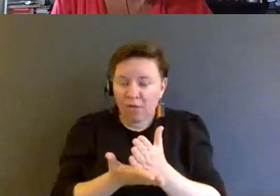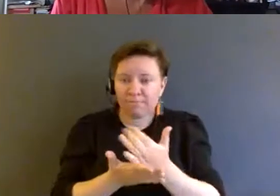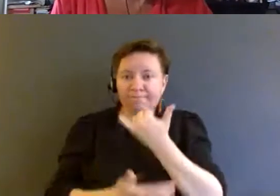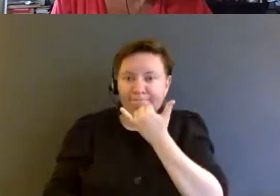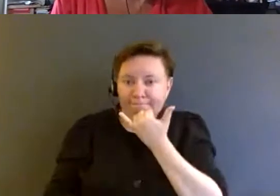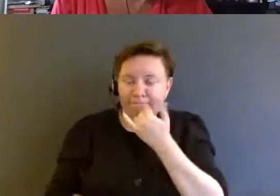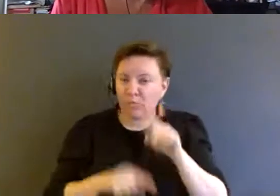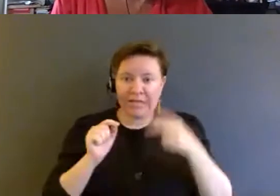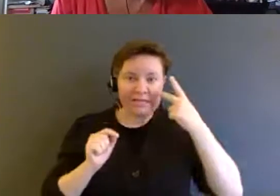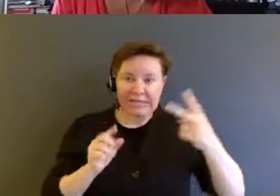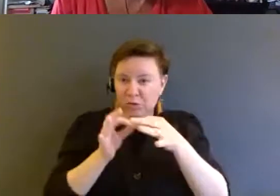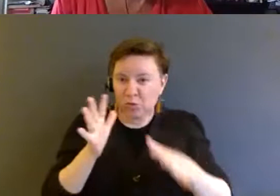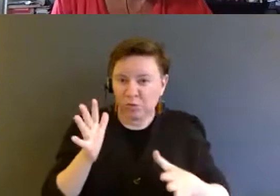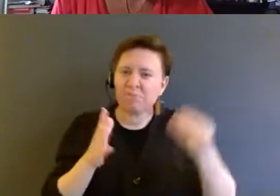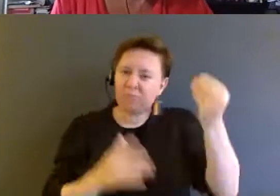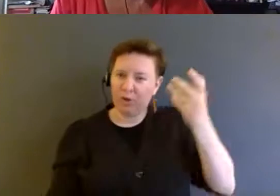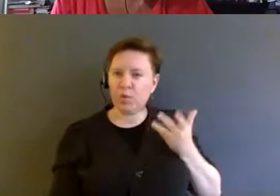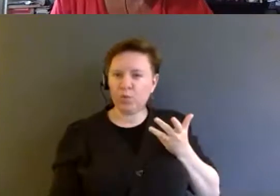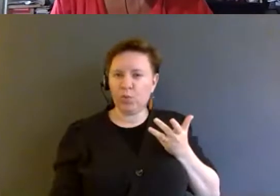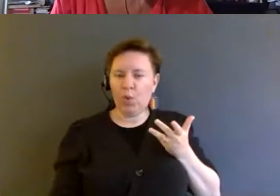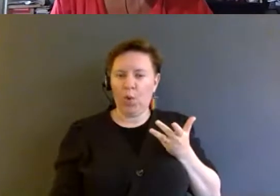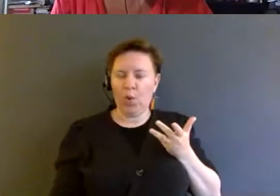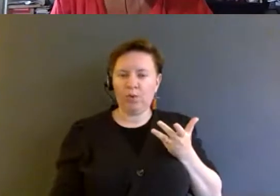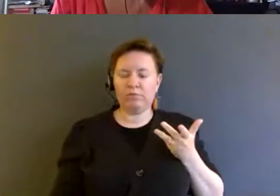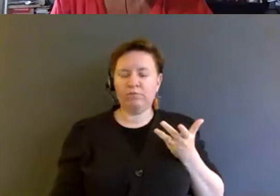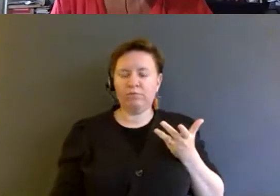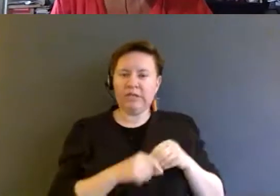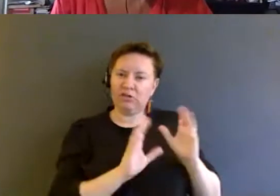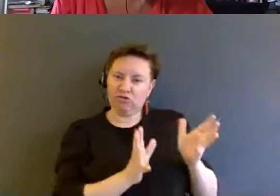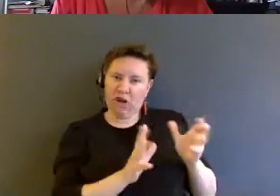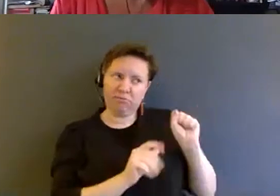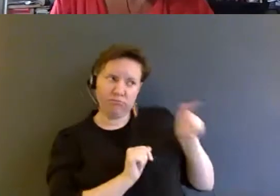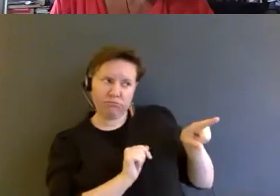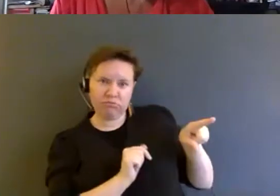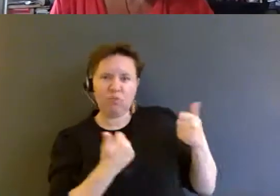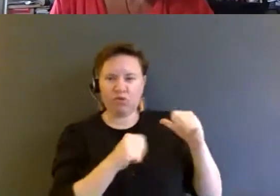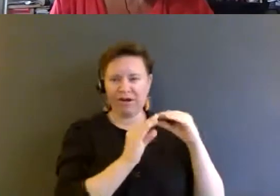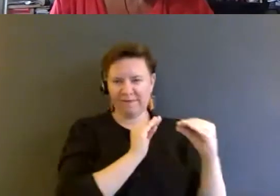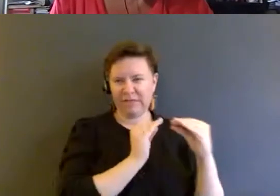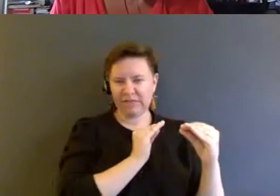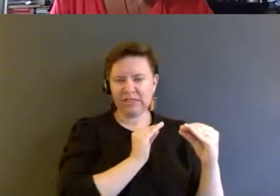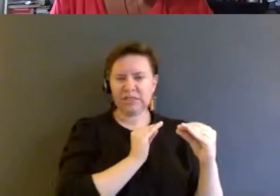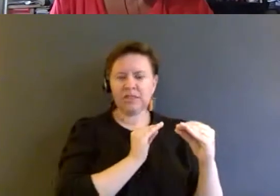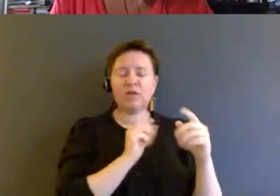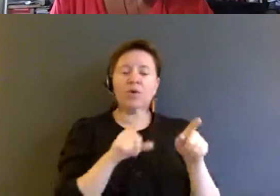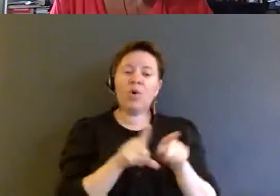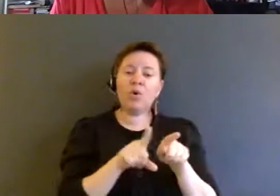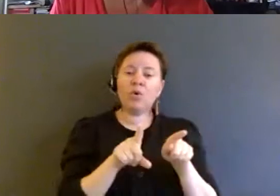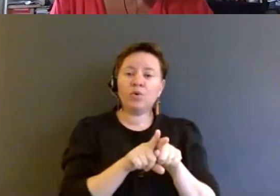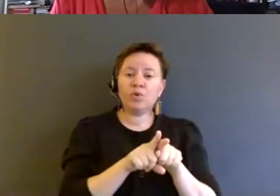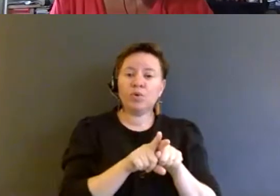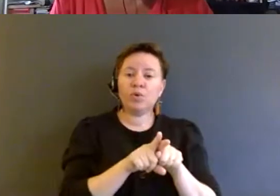can't see the interpreters, please let us know in the chat and we'll try to fix that. It's also being